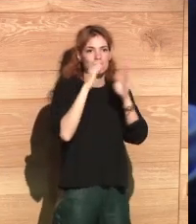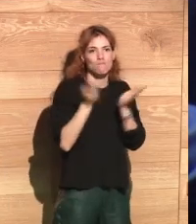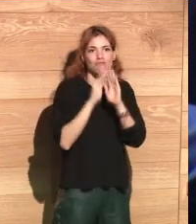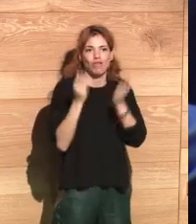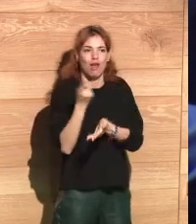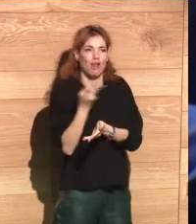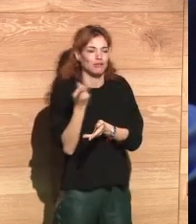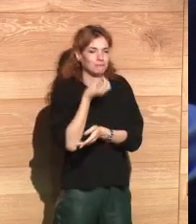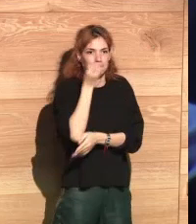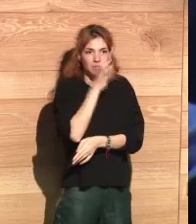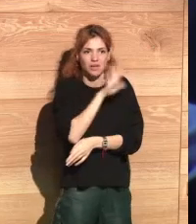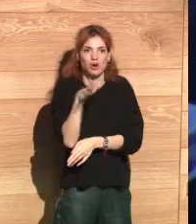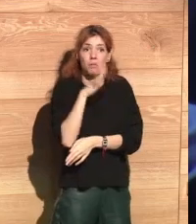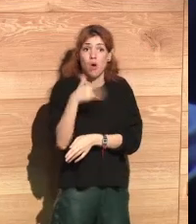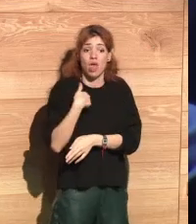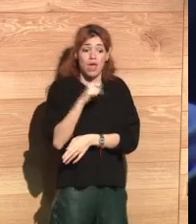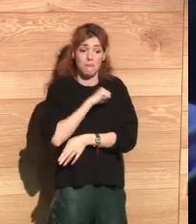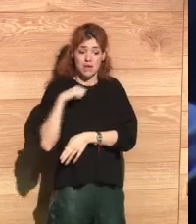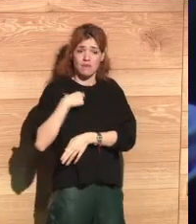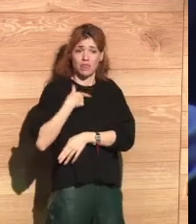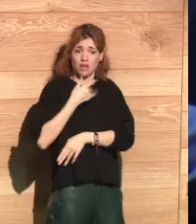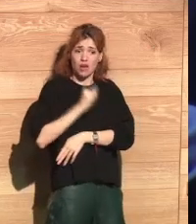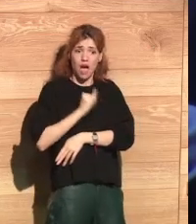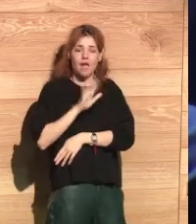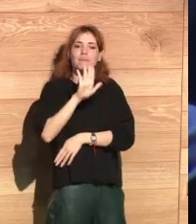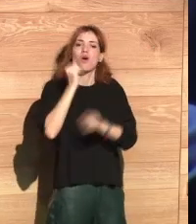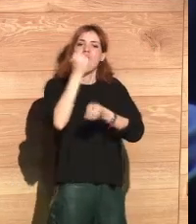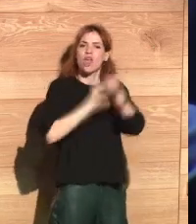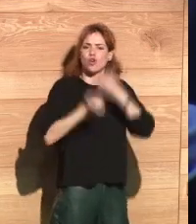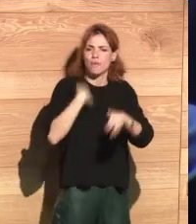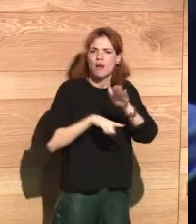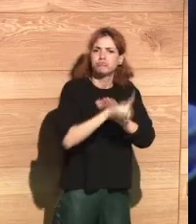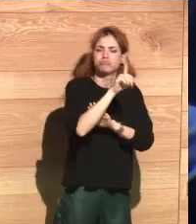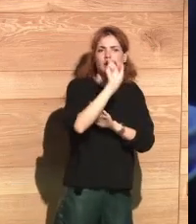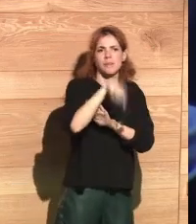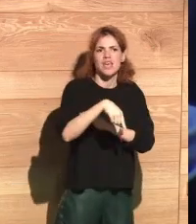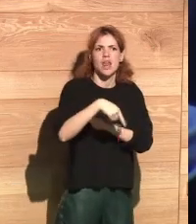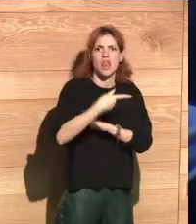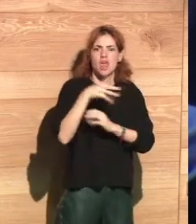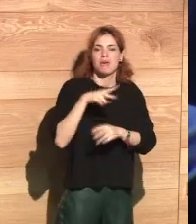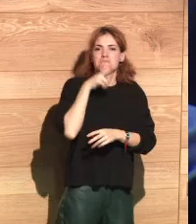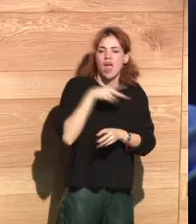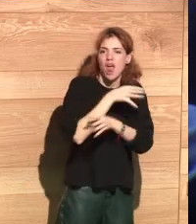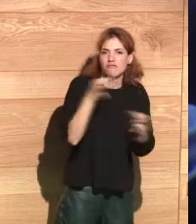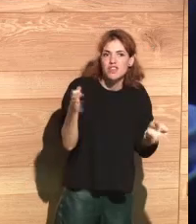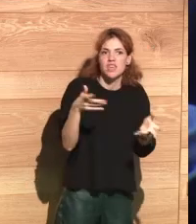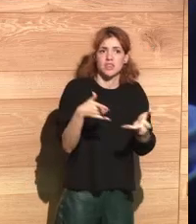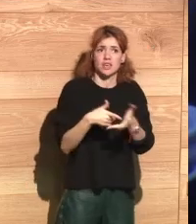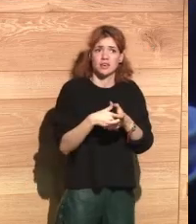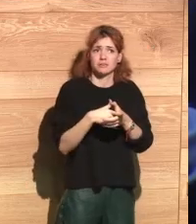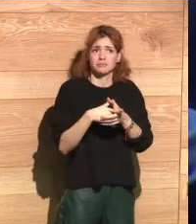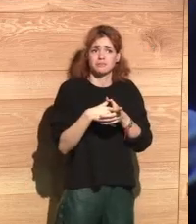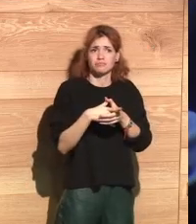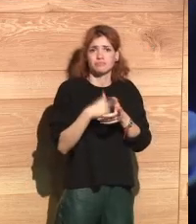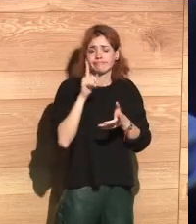this would be having the best of both worlds, having privacy, but at the same time, having a flourishing economy that is more